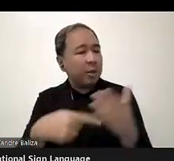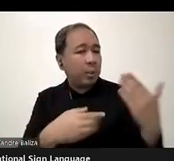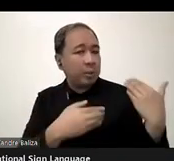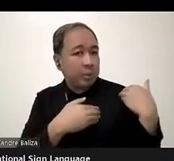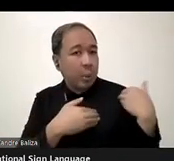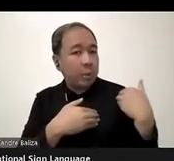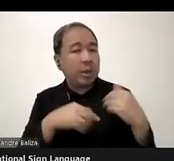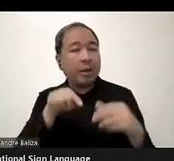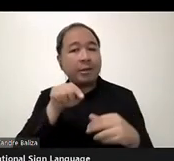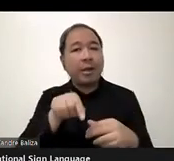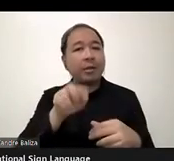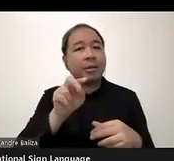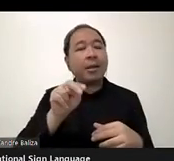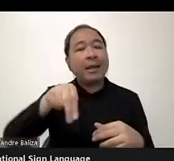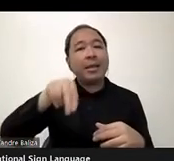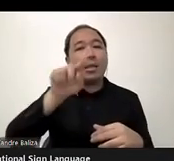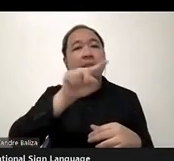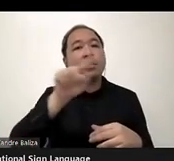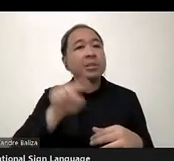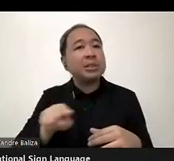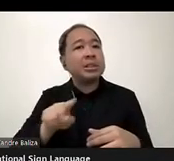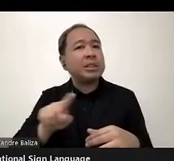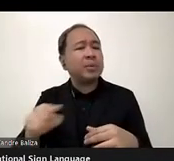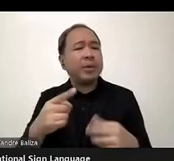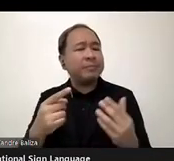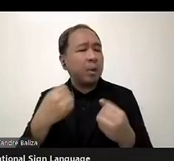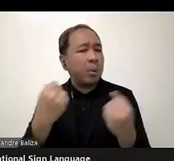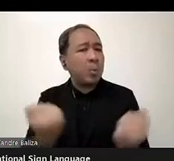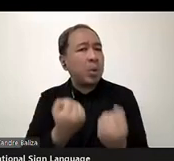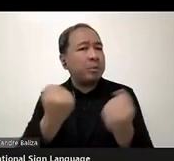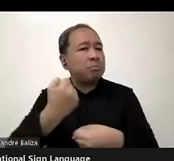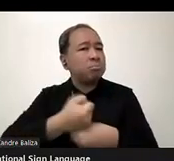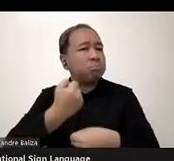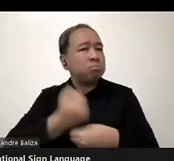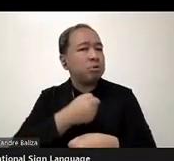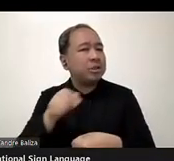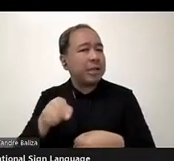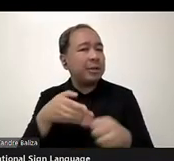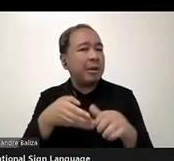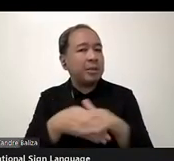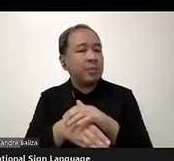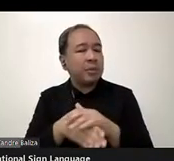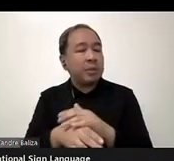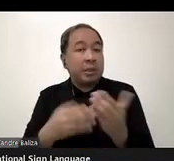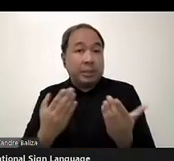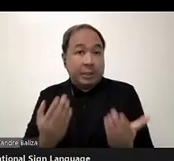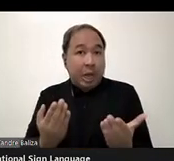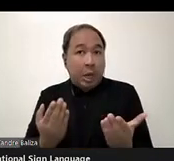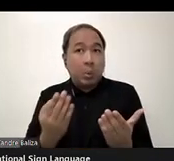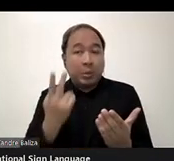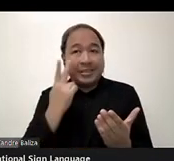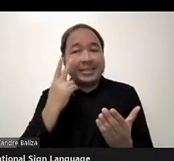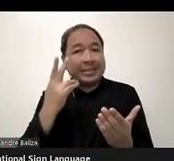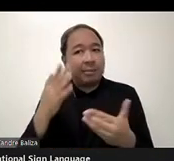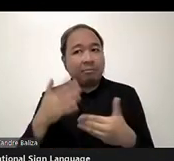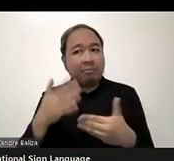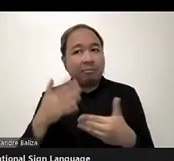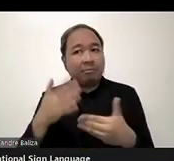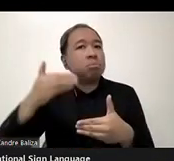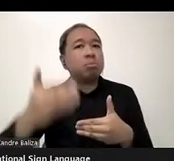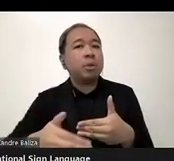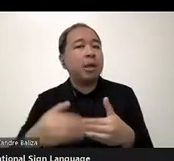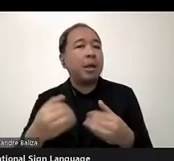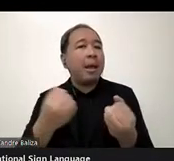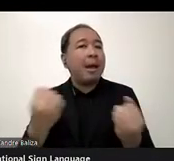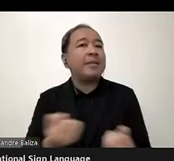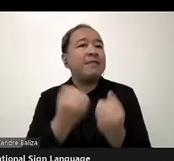with regards to accessibility. So this is perhaps the right time to move forward with the activity report